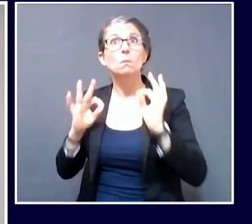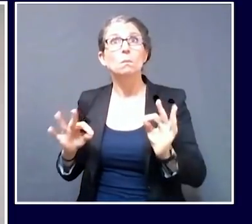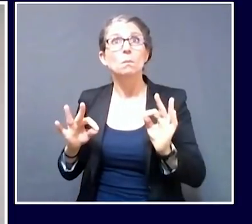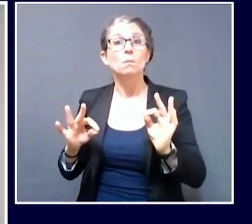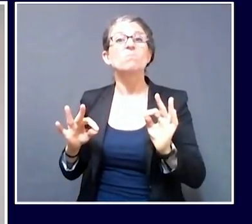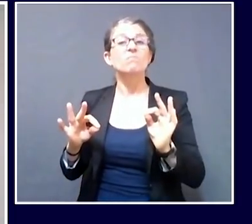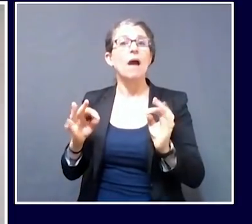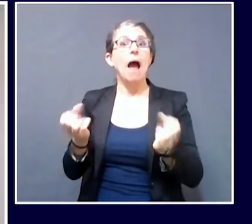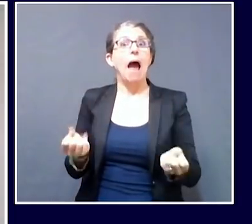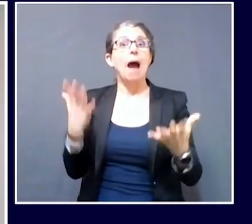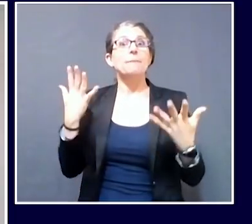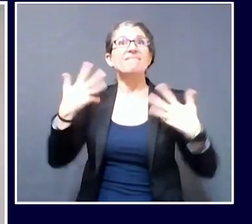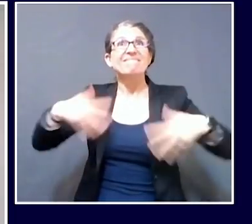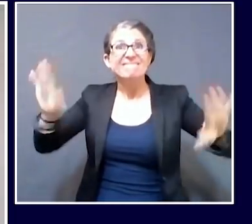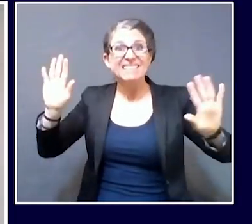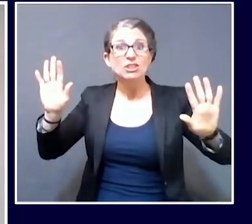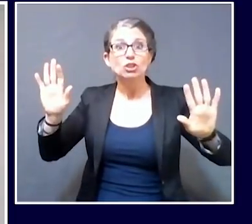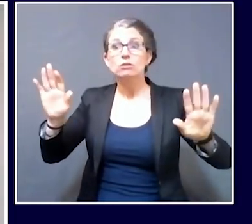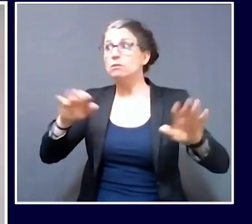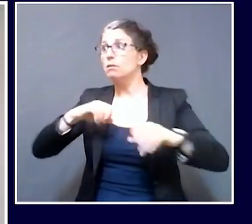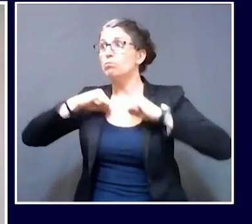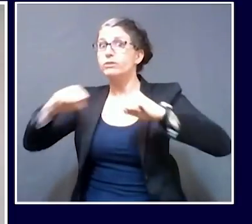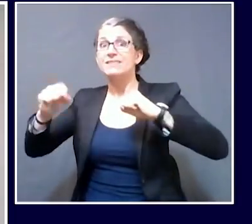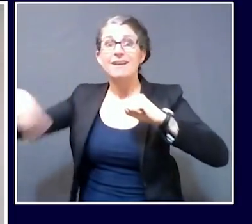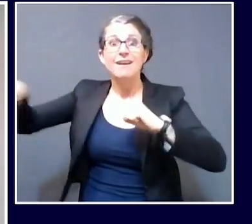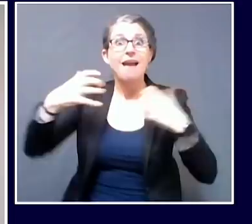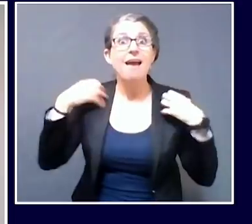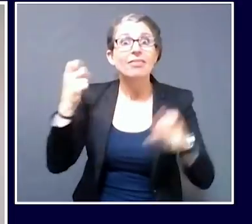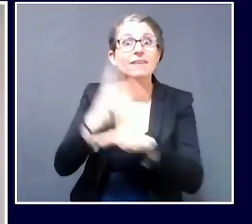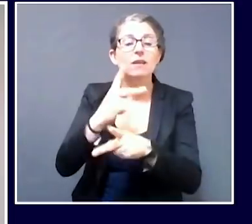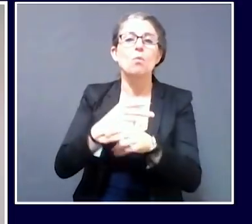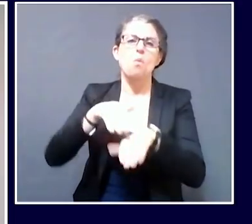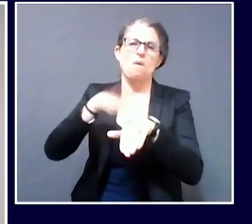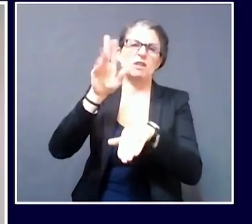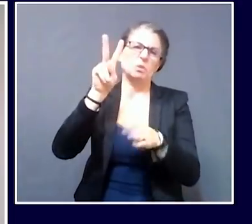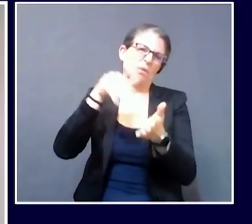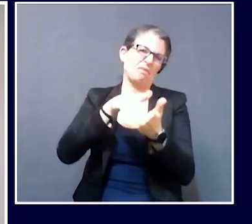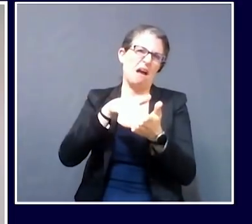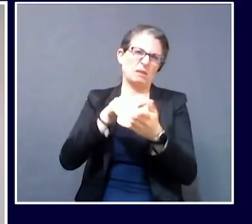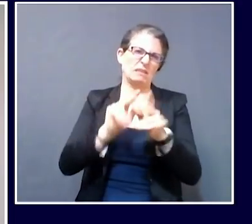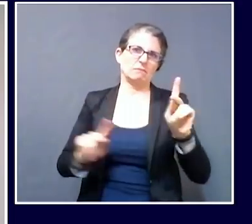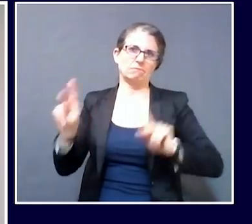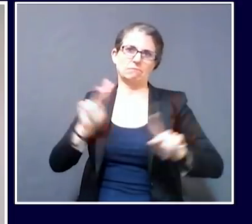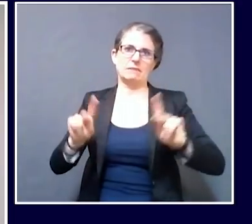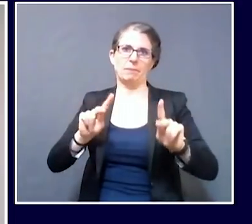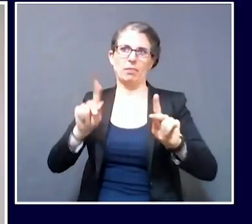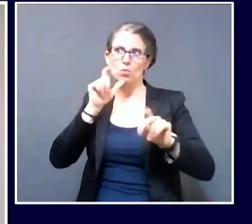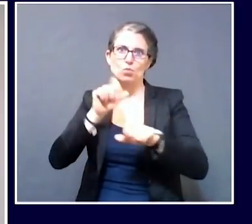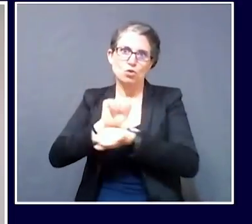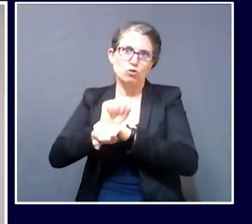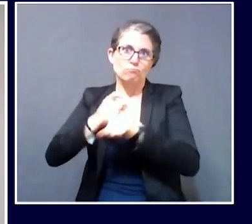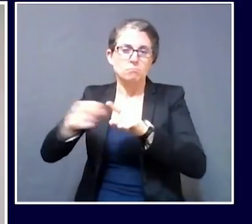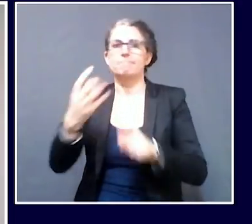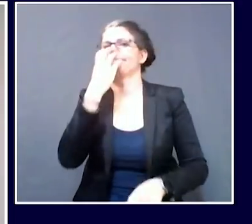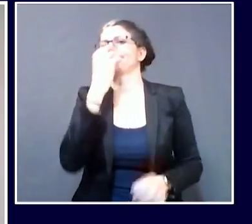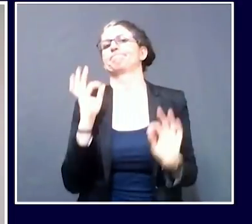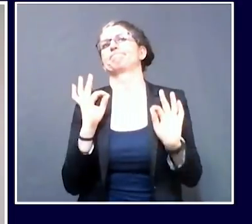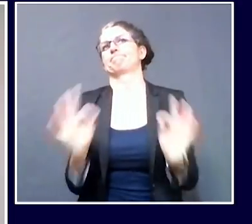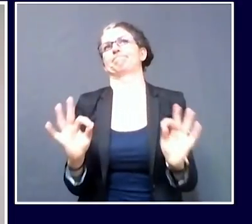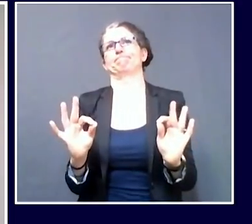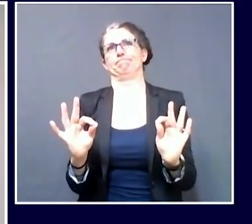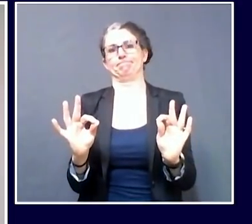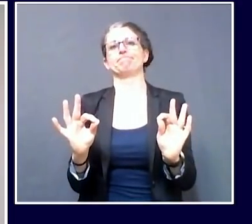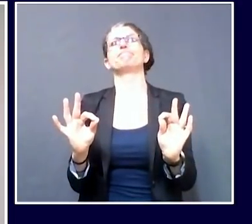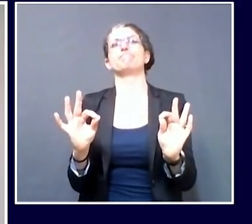the state. As a reminder, this now means that there are 2000 additional healthcare workers that were